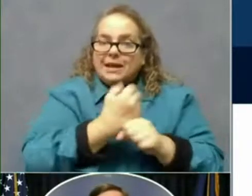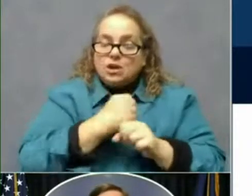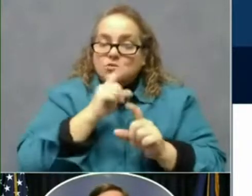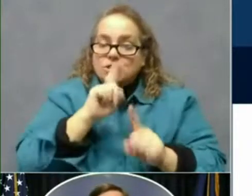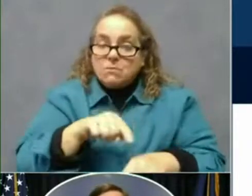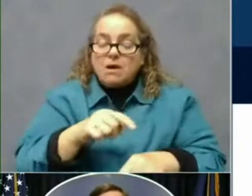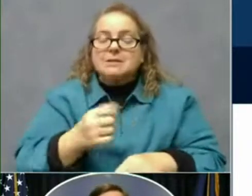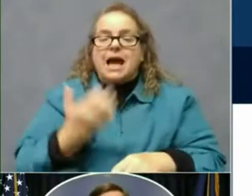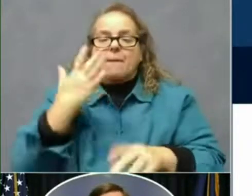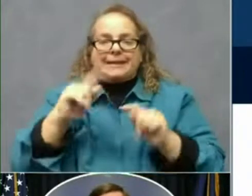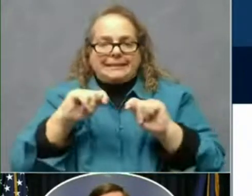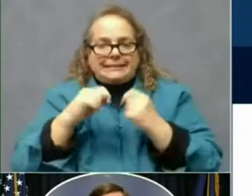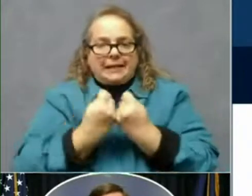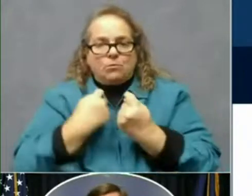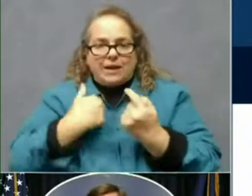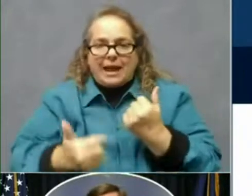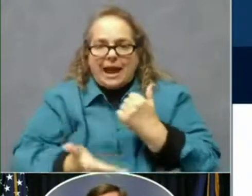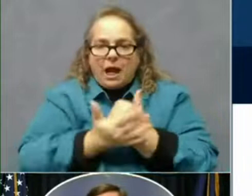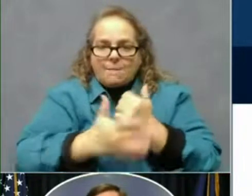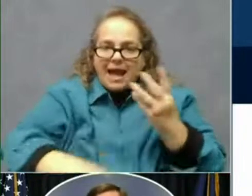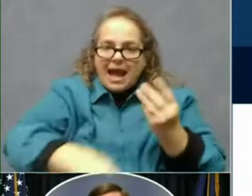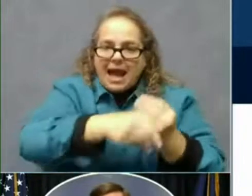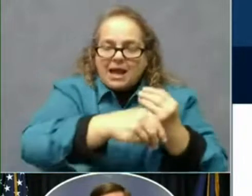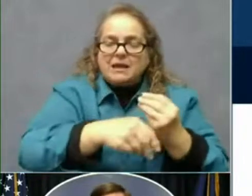how that lets us impact our schedule.